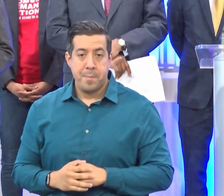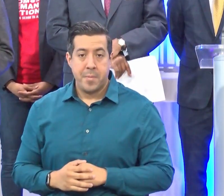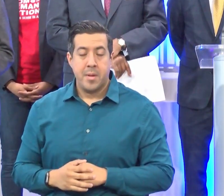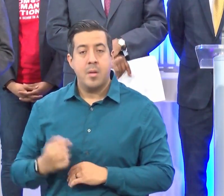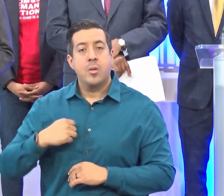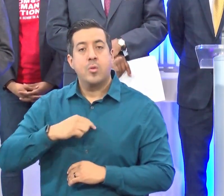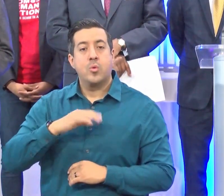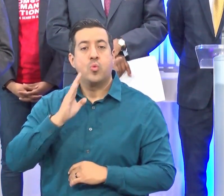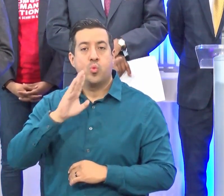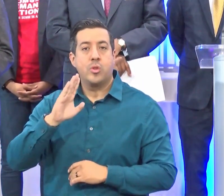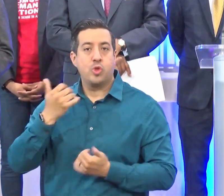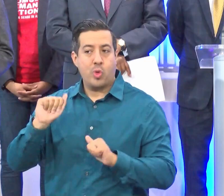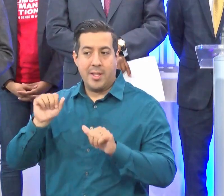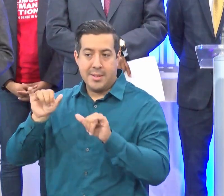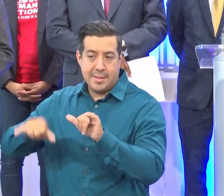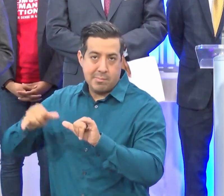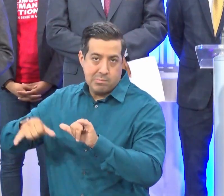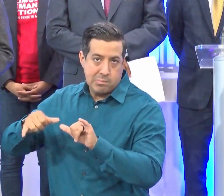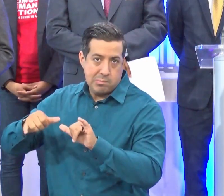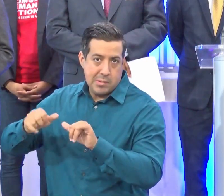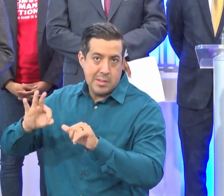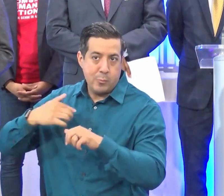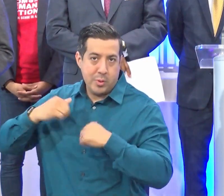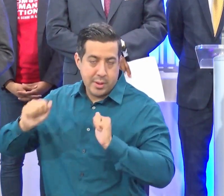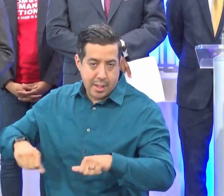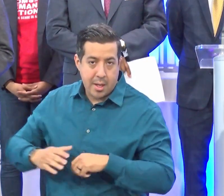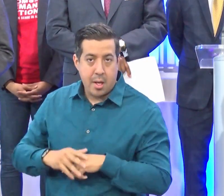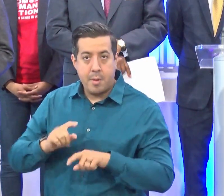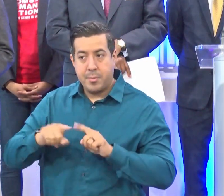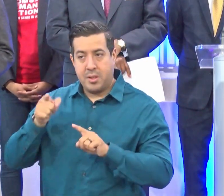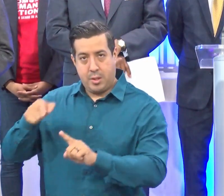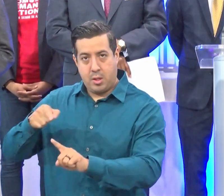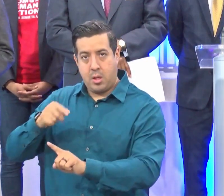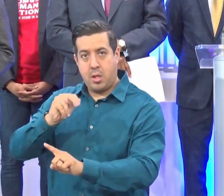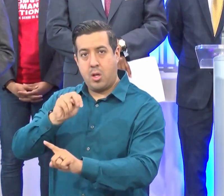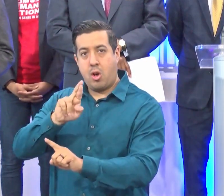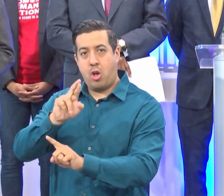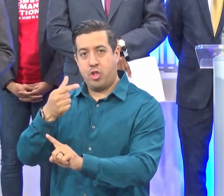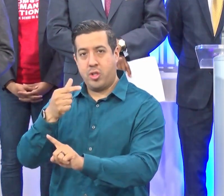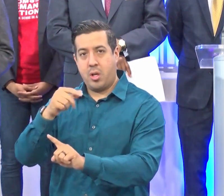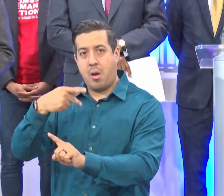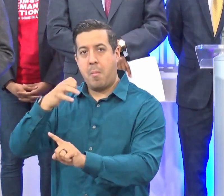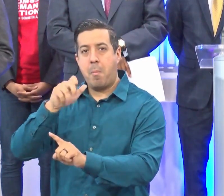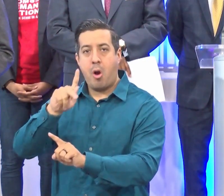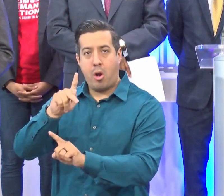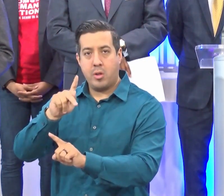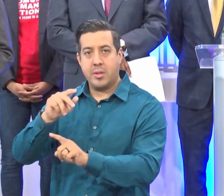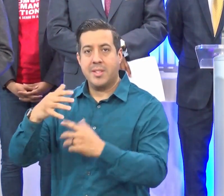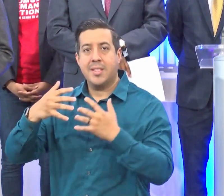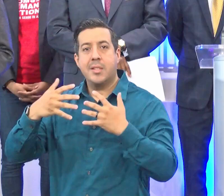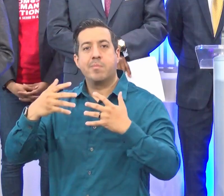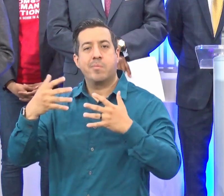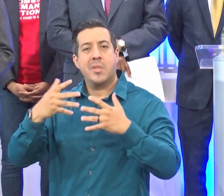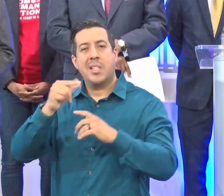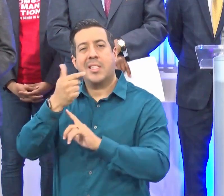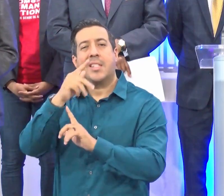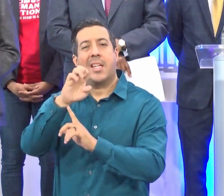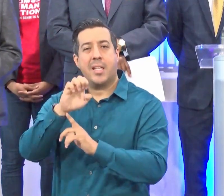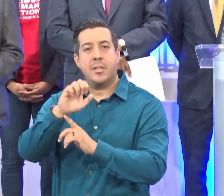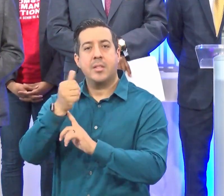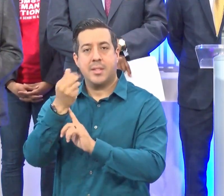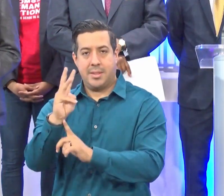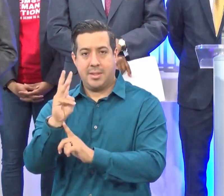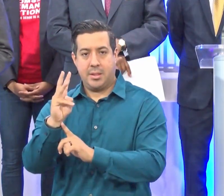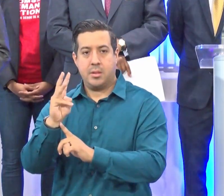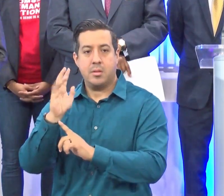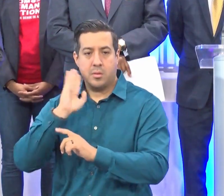We'll stay there as long as we can at NRG Park, gate number 16, which is the yellow Main Street lot.